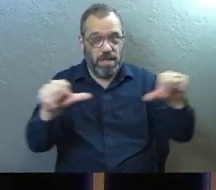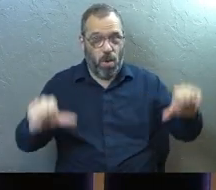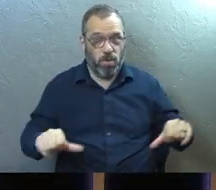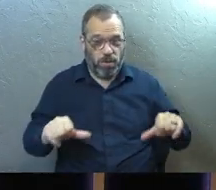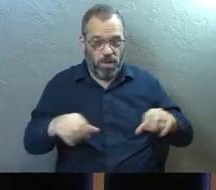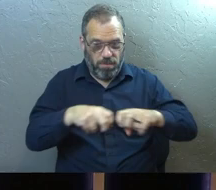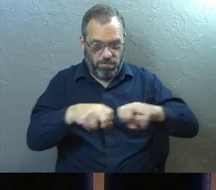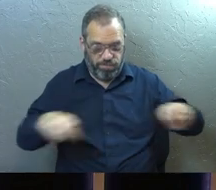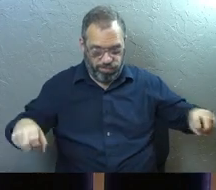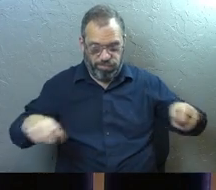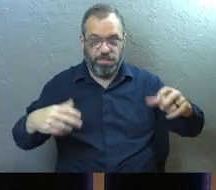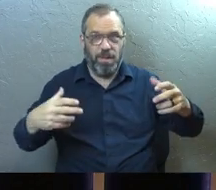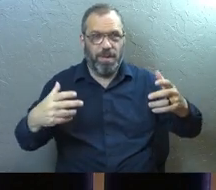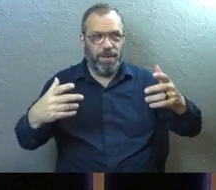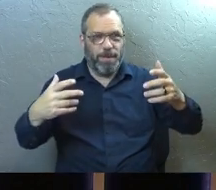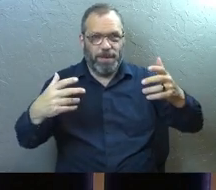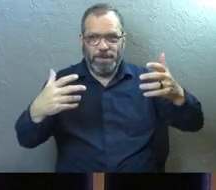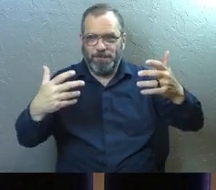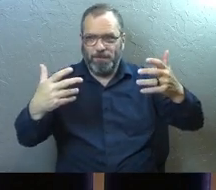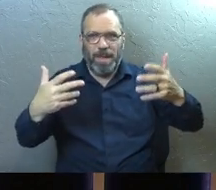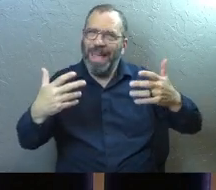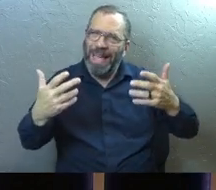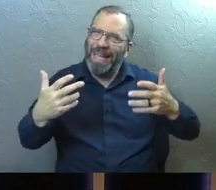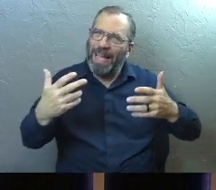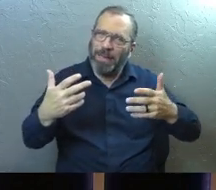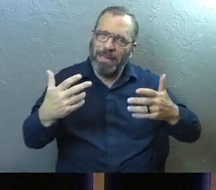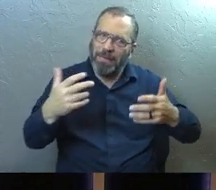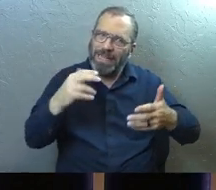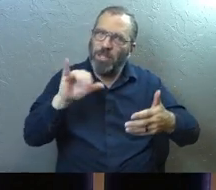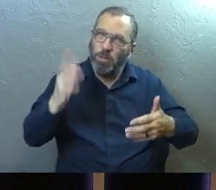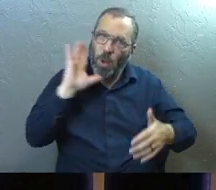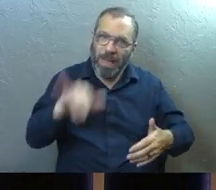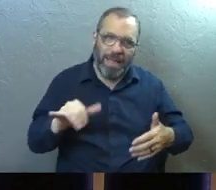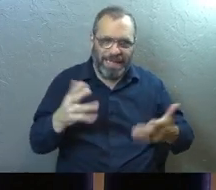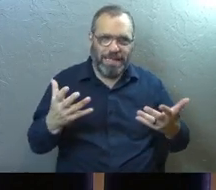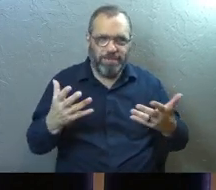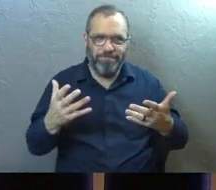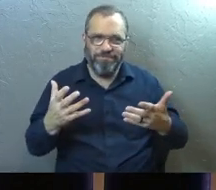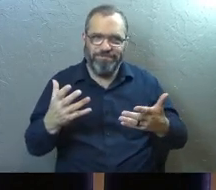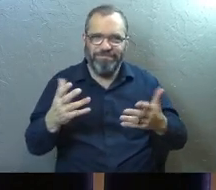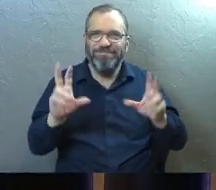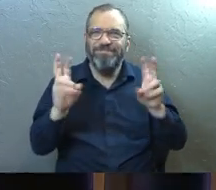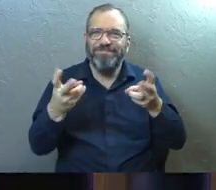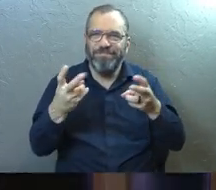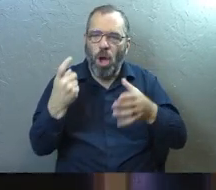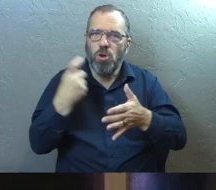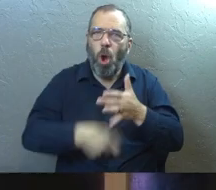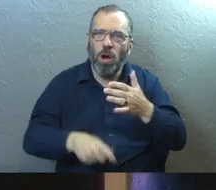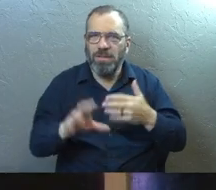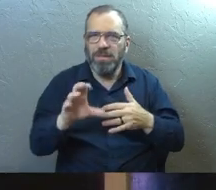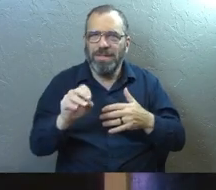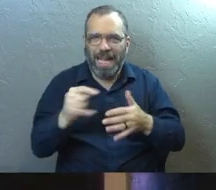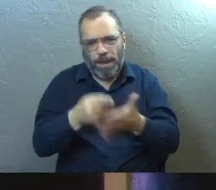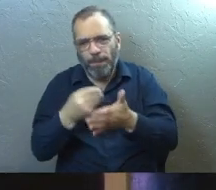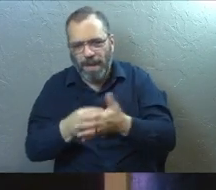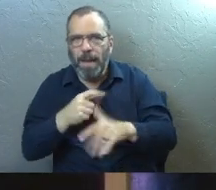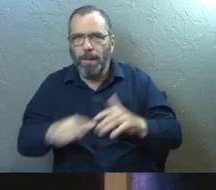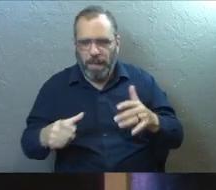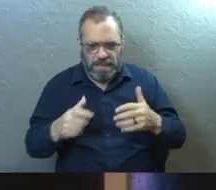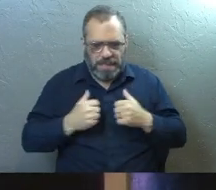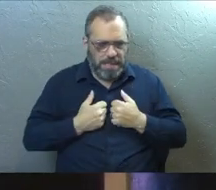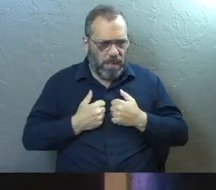I'm going to ask you to, because it costs you to do that. I'm going to ask you to pray a prayer of